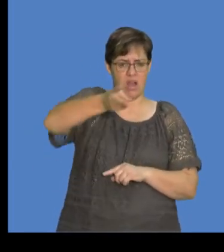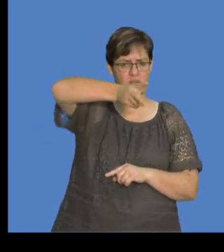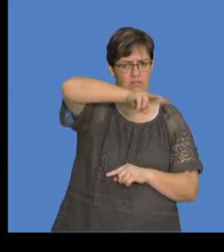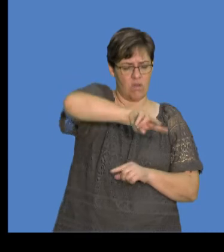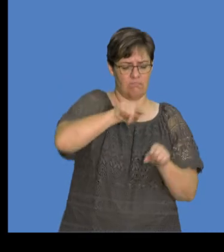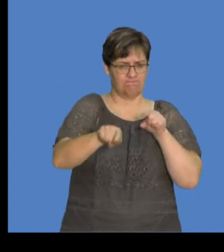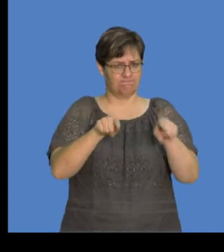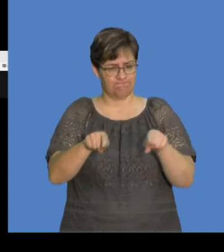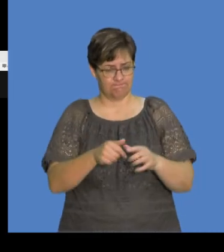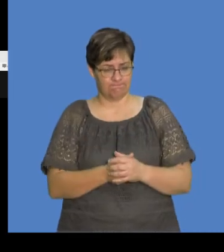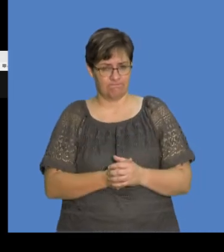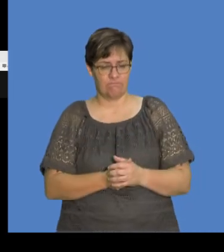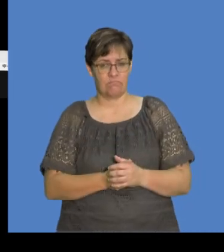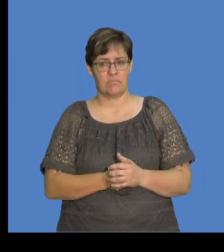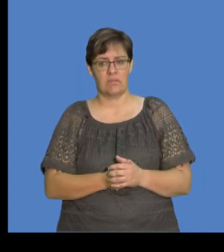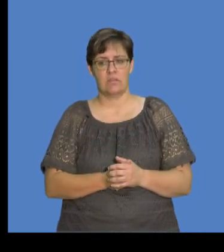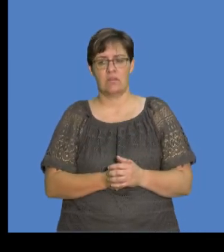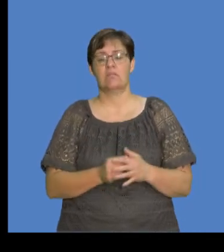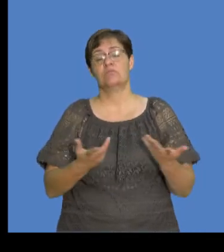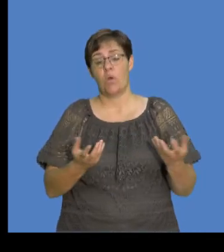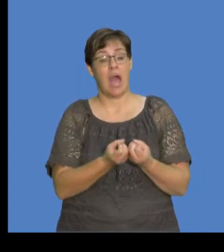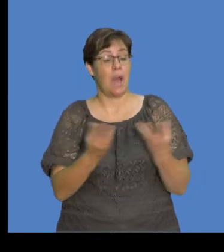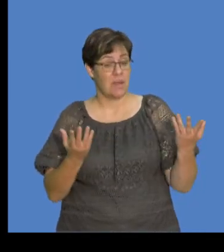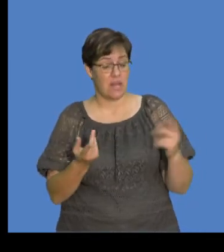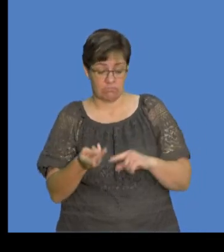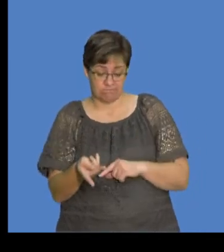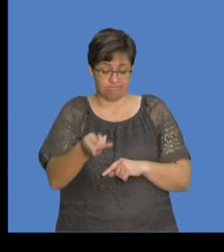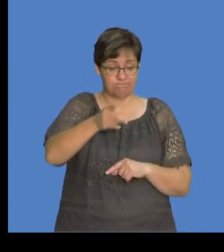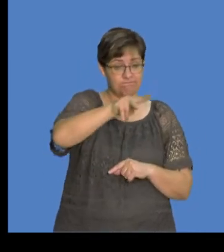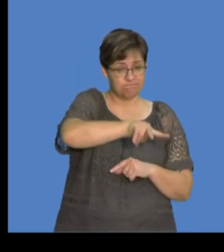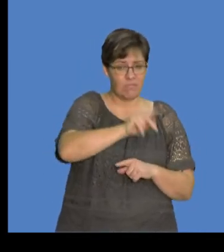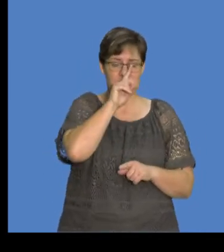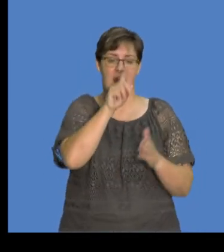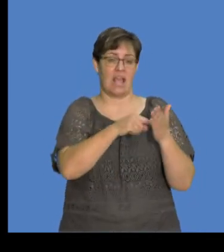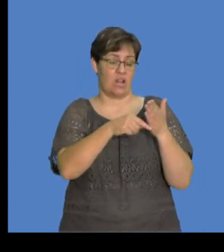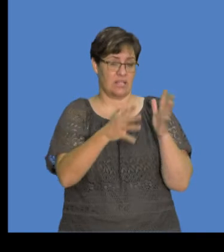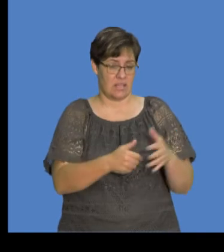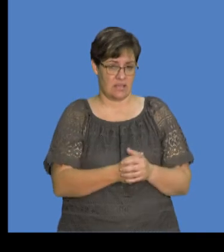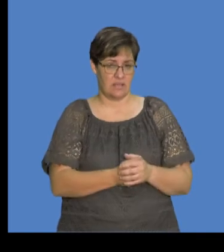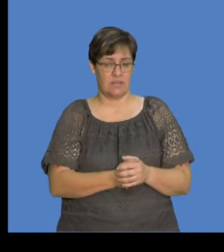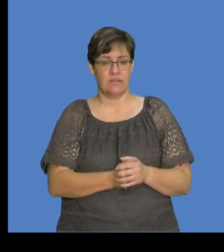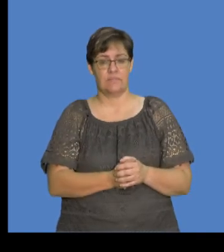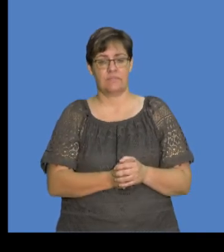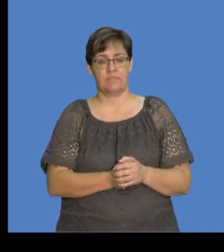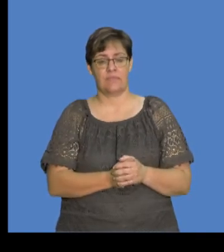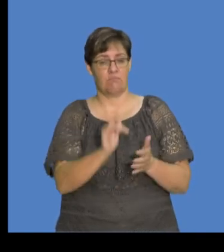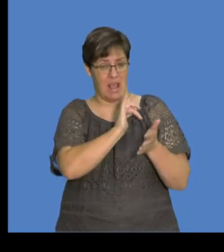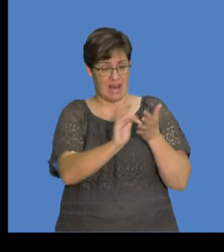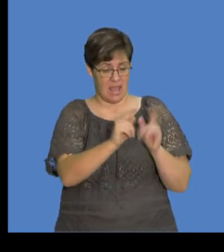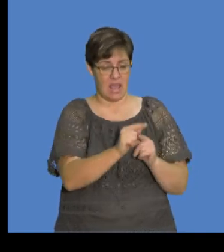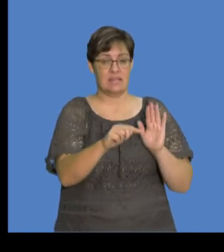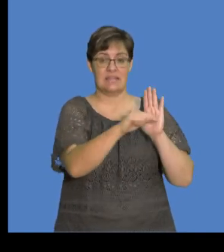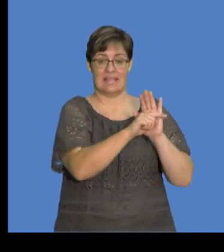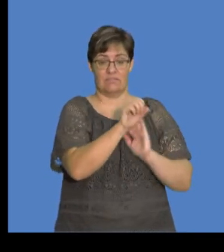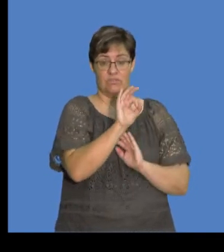between those two, right? So the number of electrons transferred, we can go back to our calculator, clear that, right?